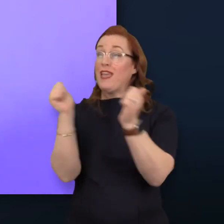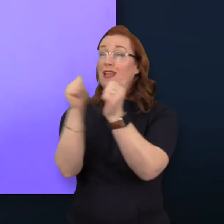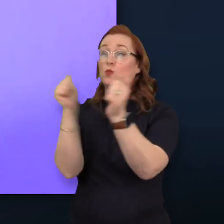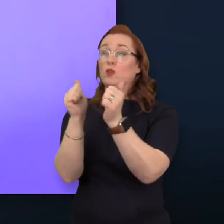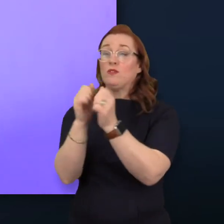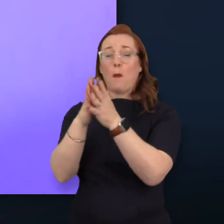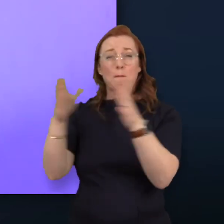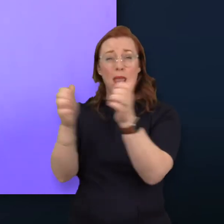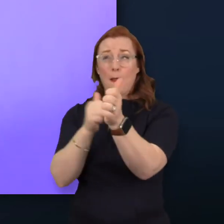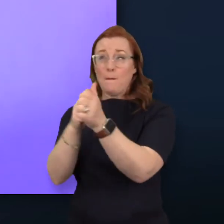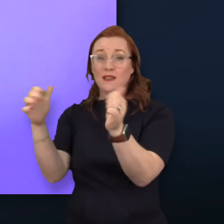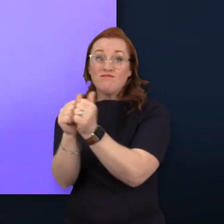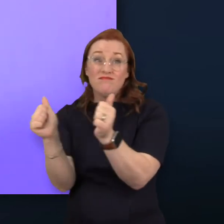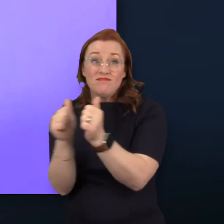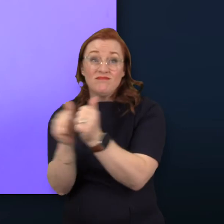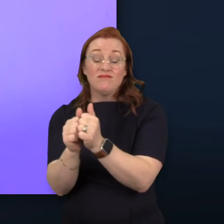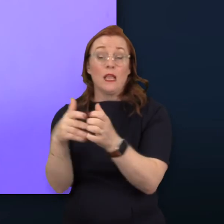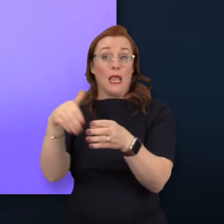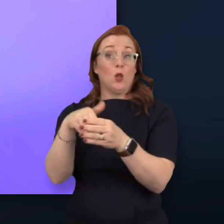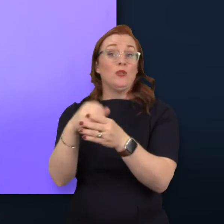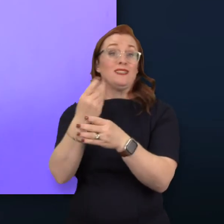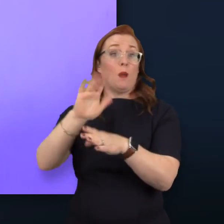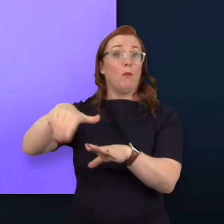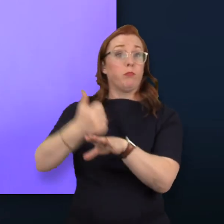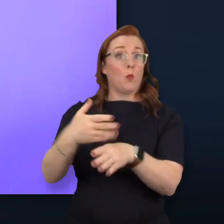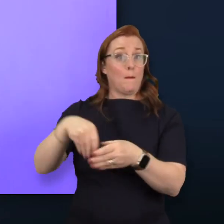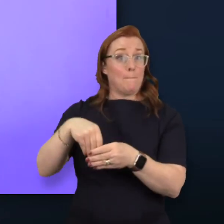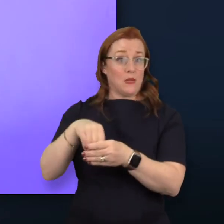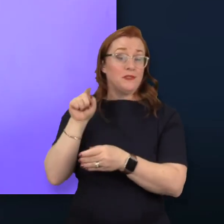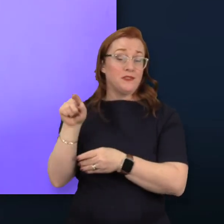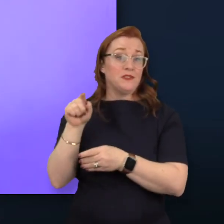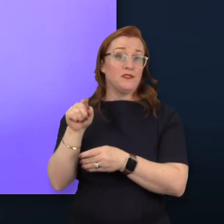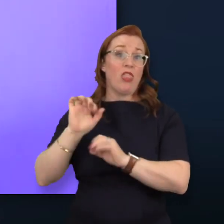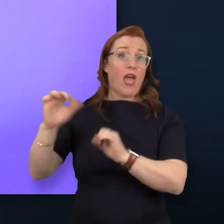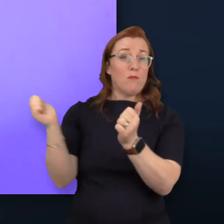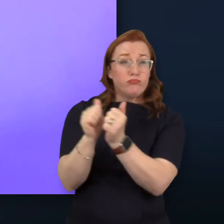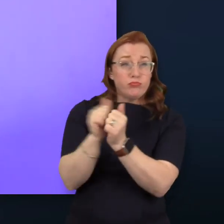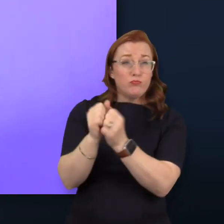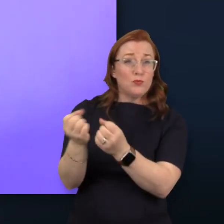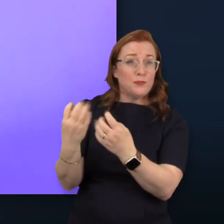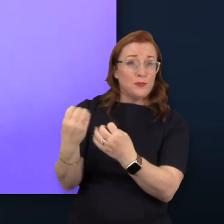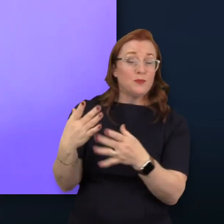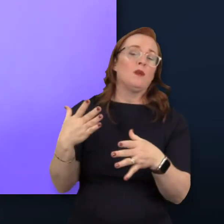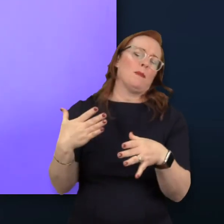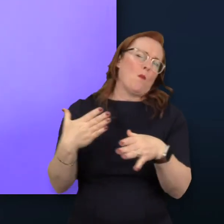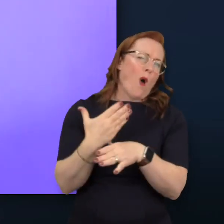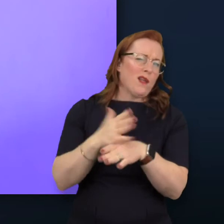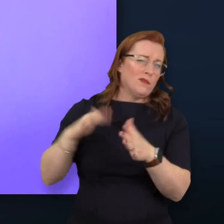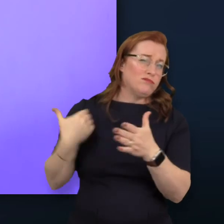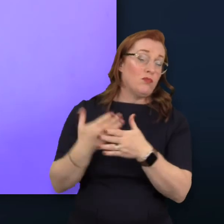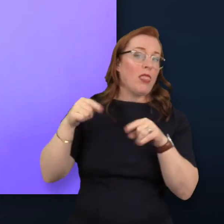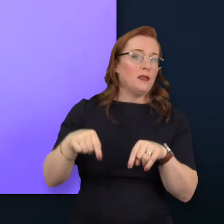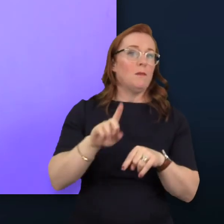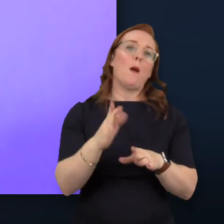major organisations, including founder members, who have worked so hard on this. But